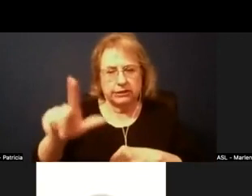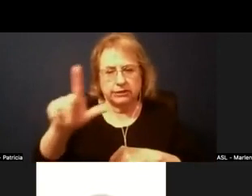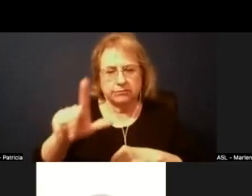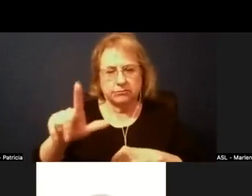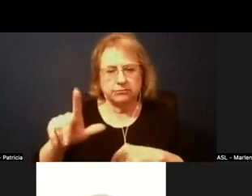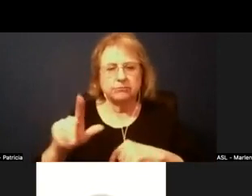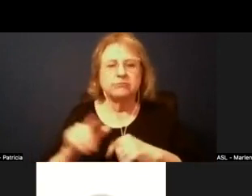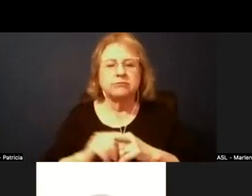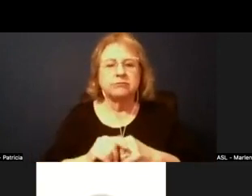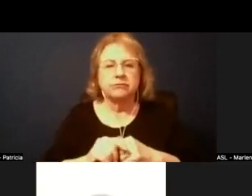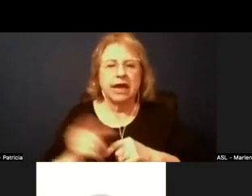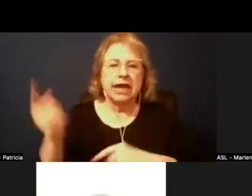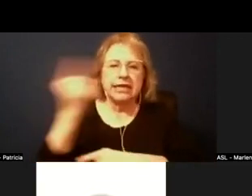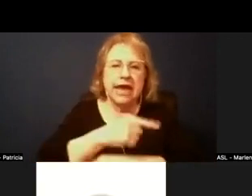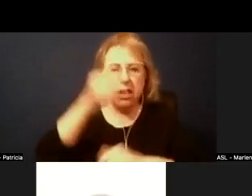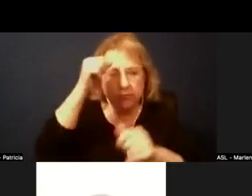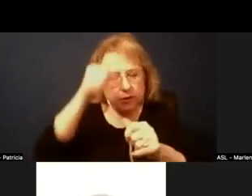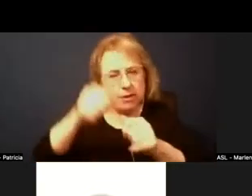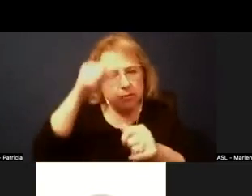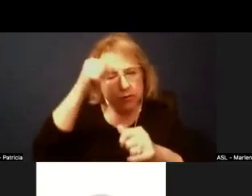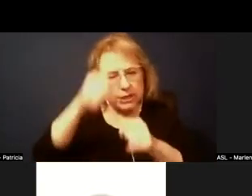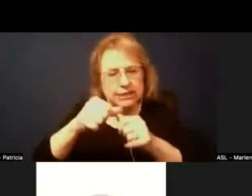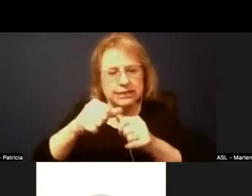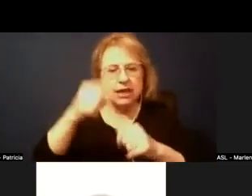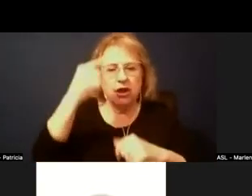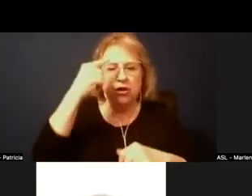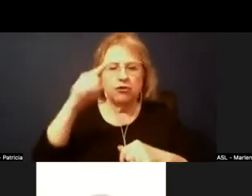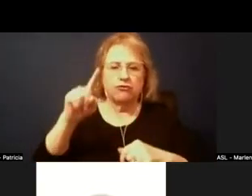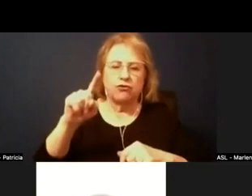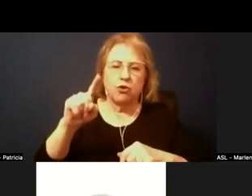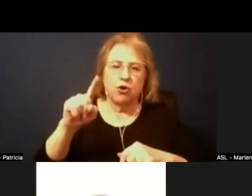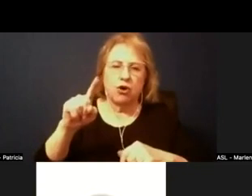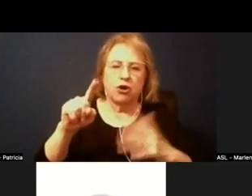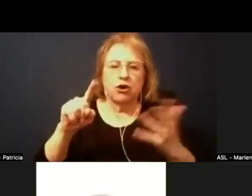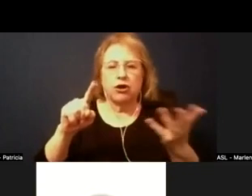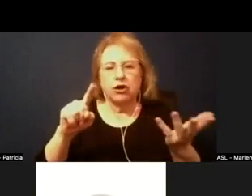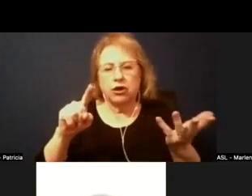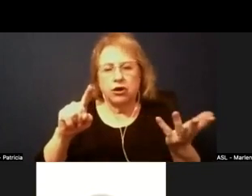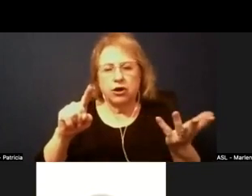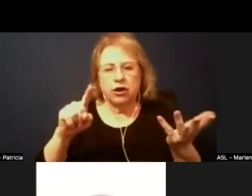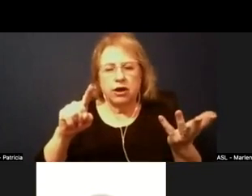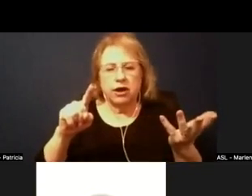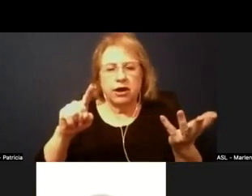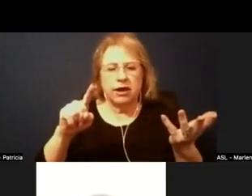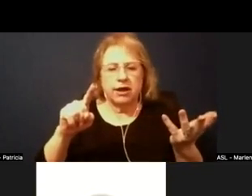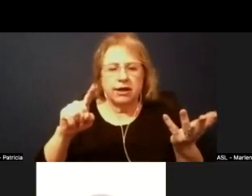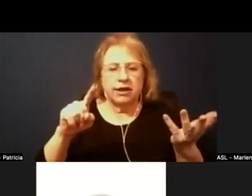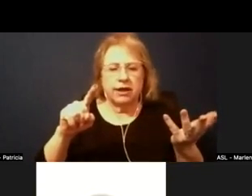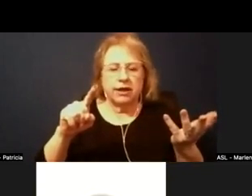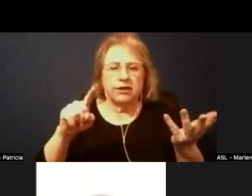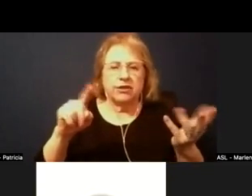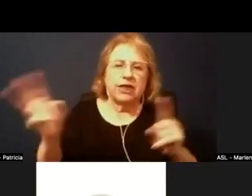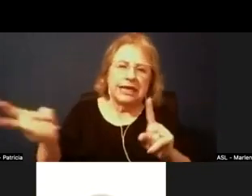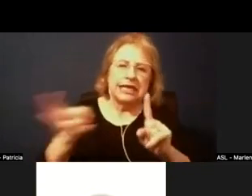was a Day of Remembrance for the essentially detention that the the